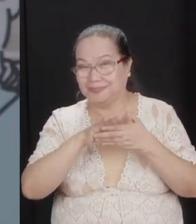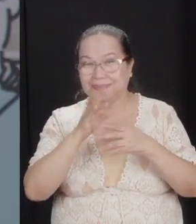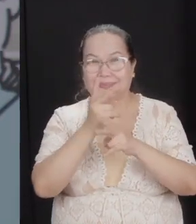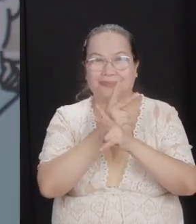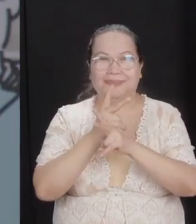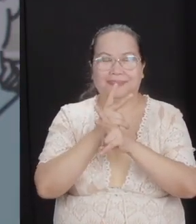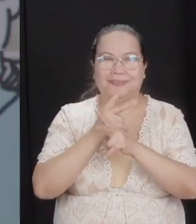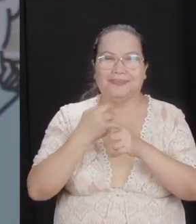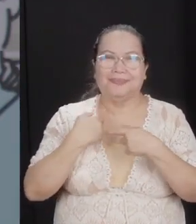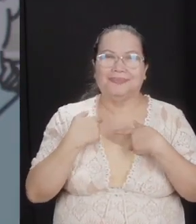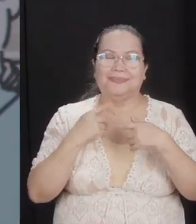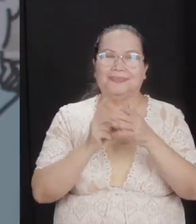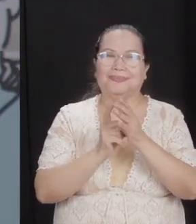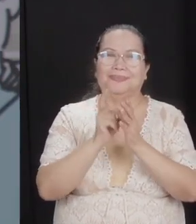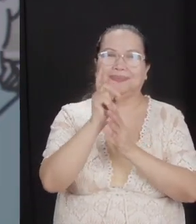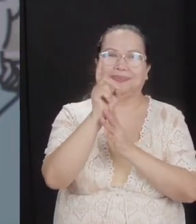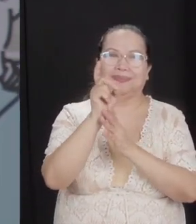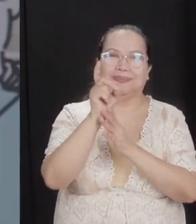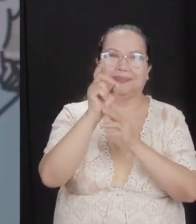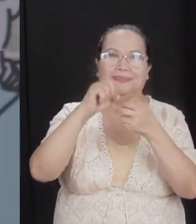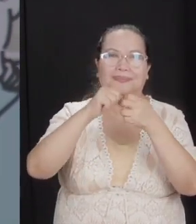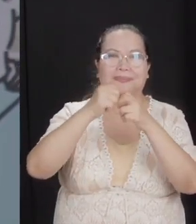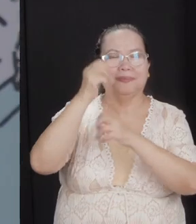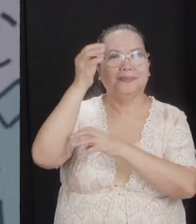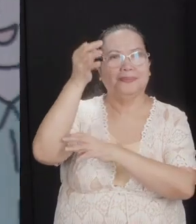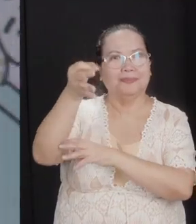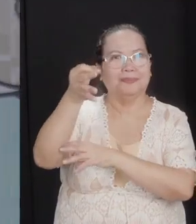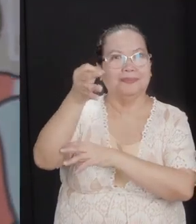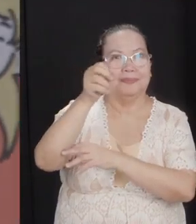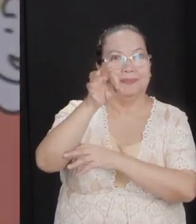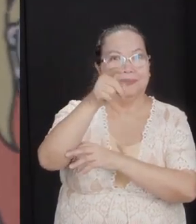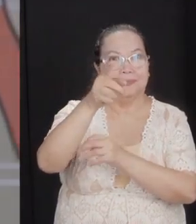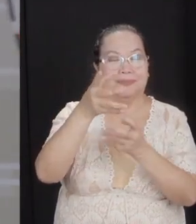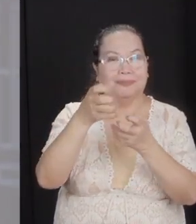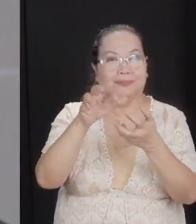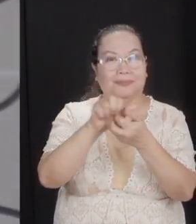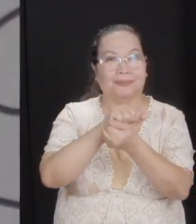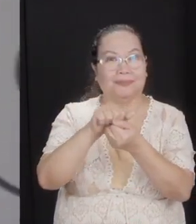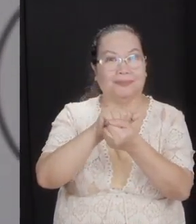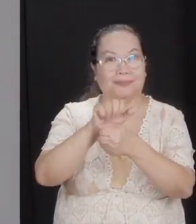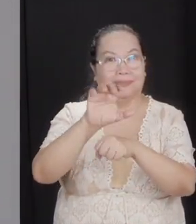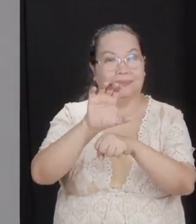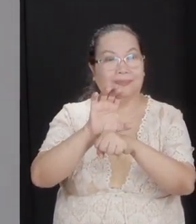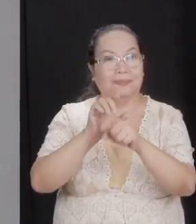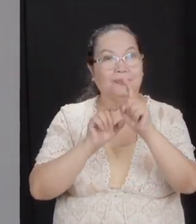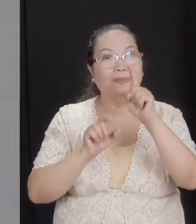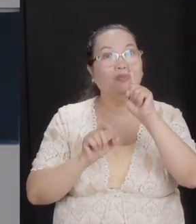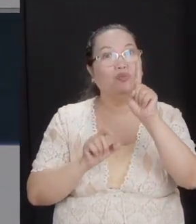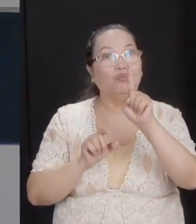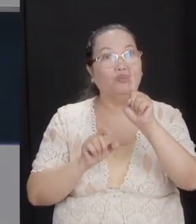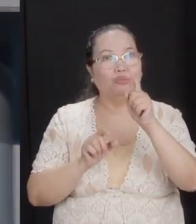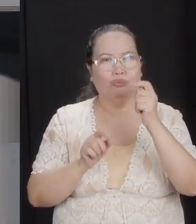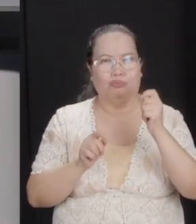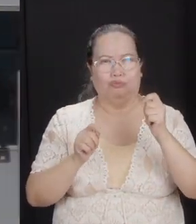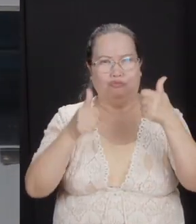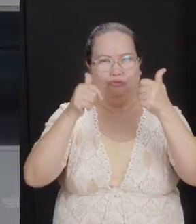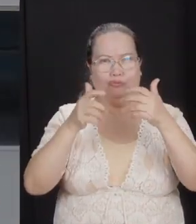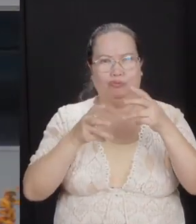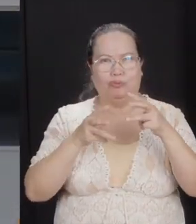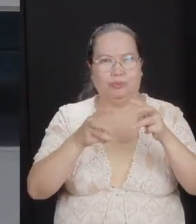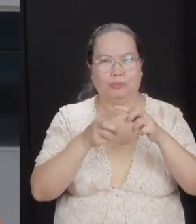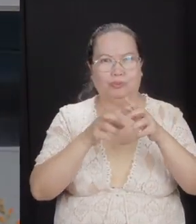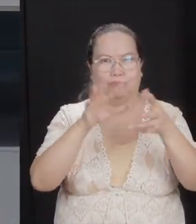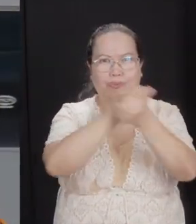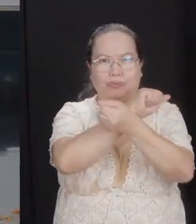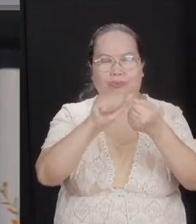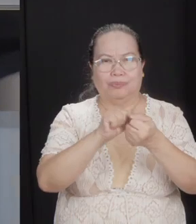we will develop a problem in the future. Because if you want to destroy a church, beloved, the quickest way, one of the most effective ways is